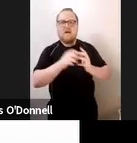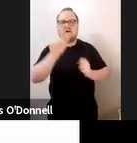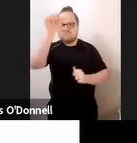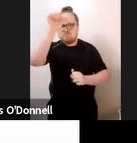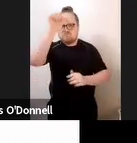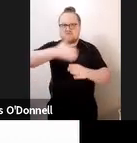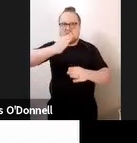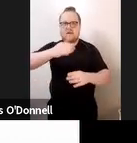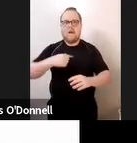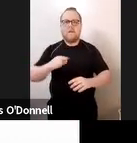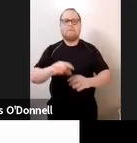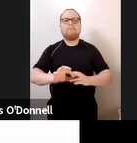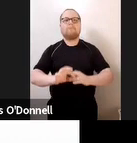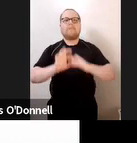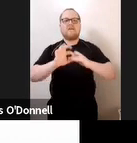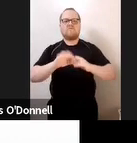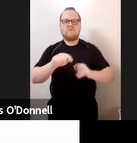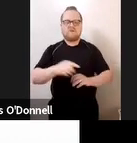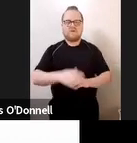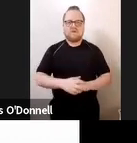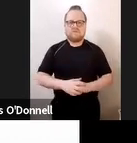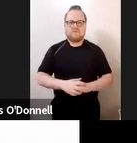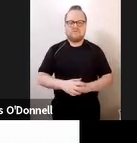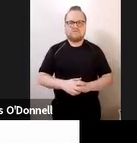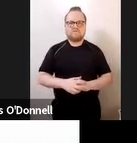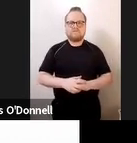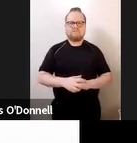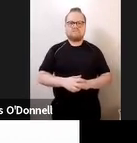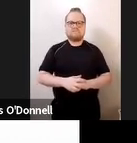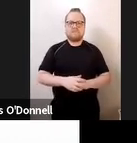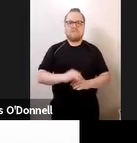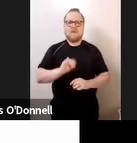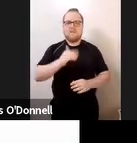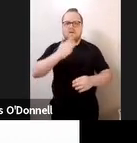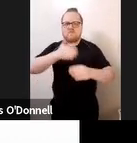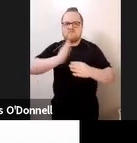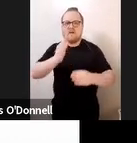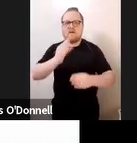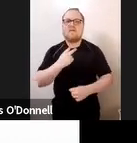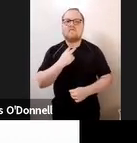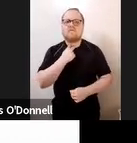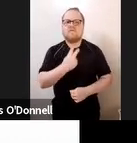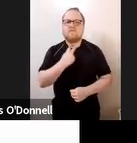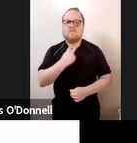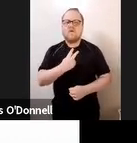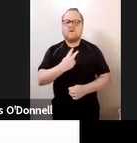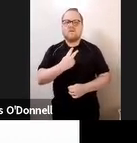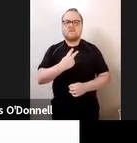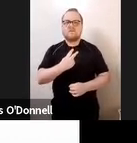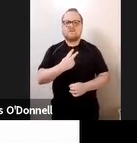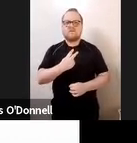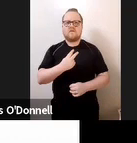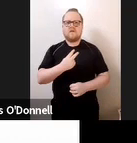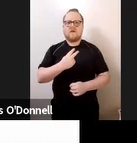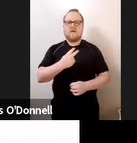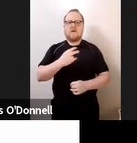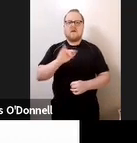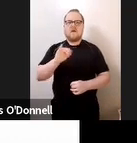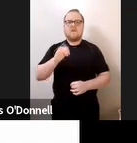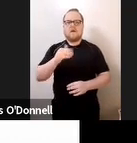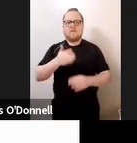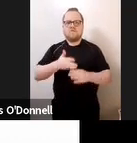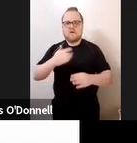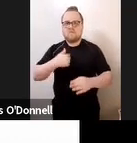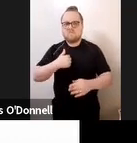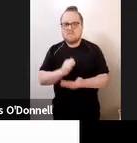my mannerisms and by my tone of voice, they may guess that I'm married to a man and not a woman.